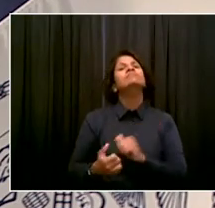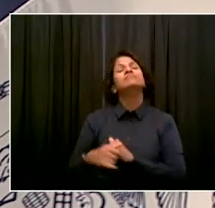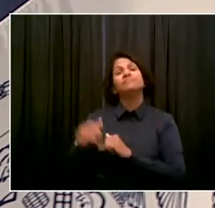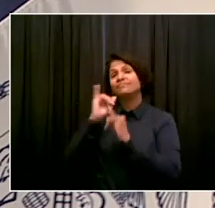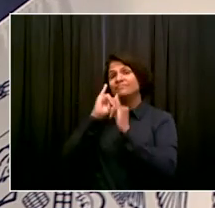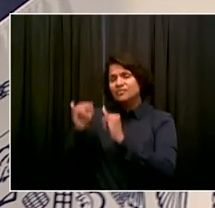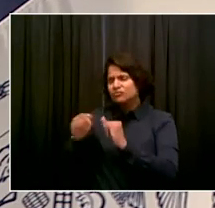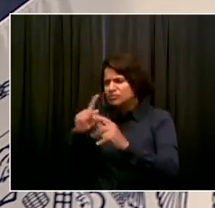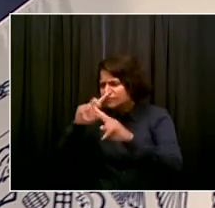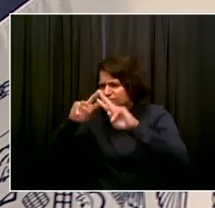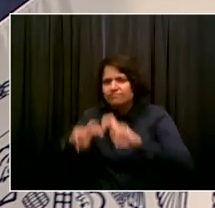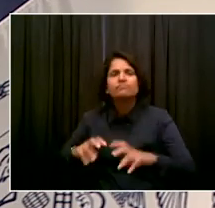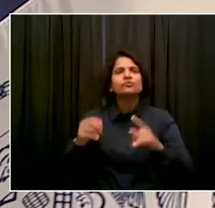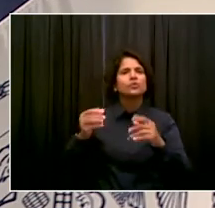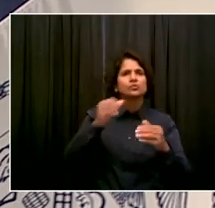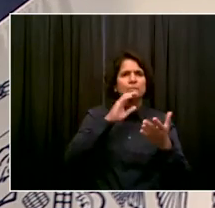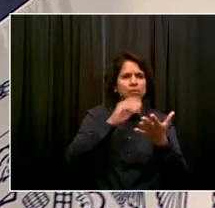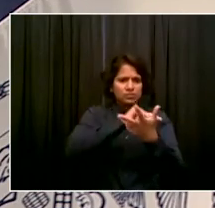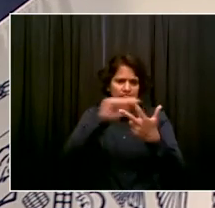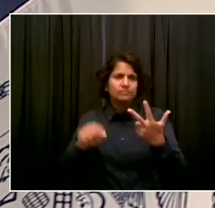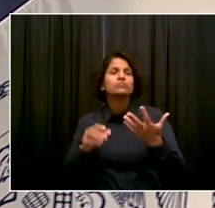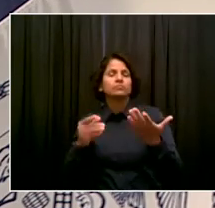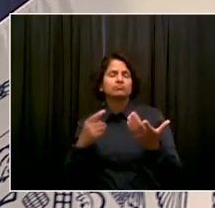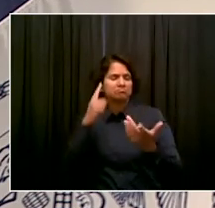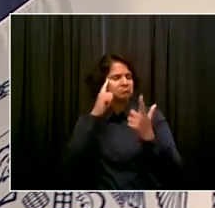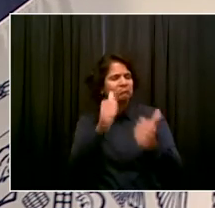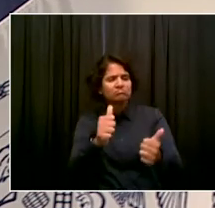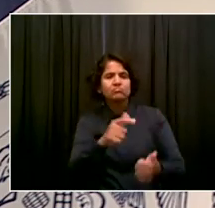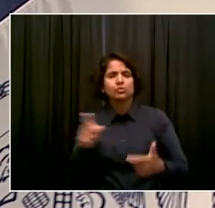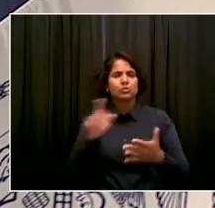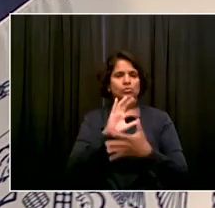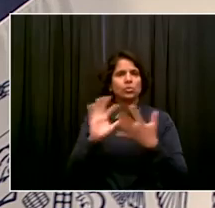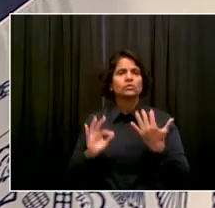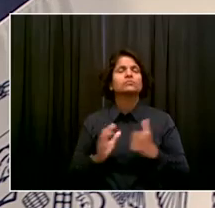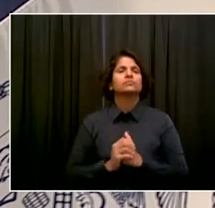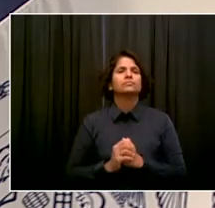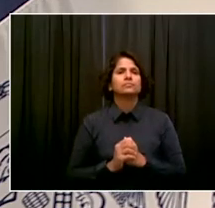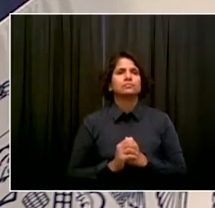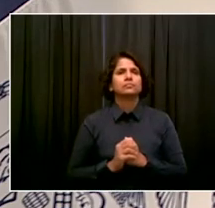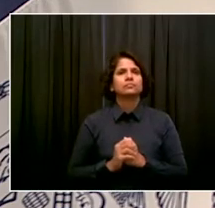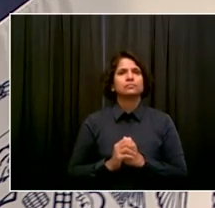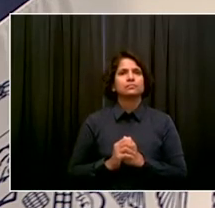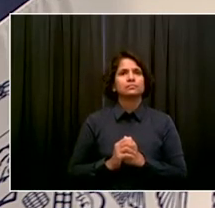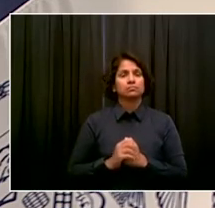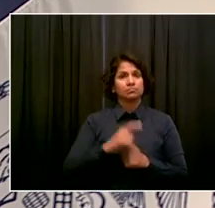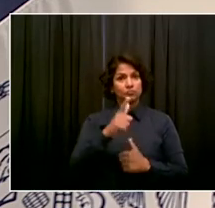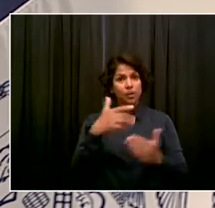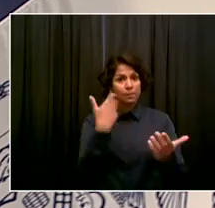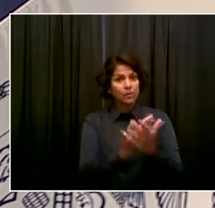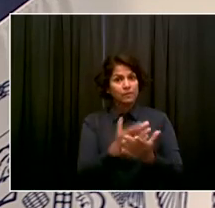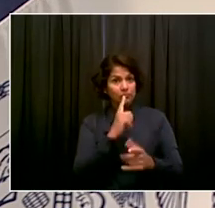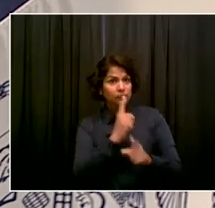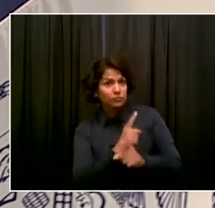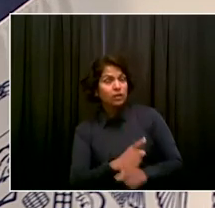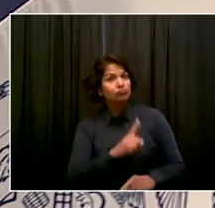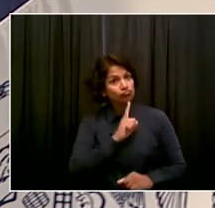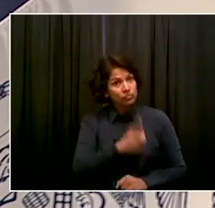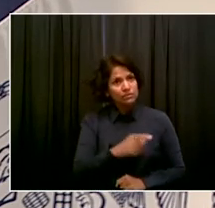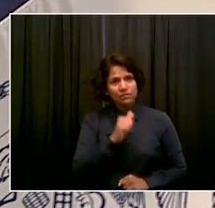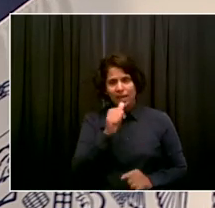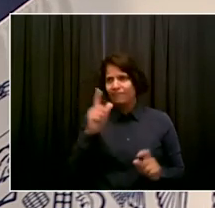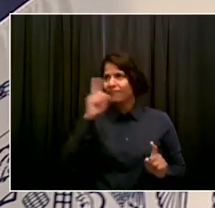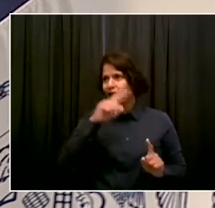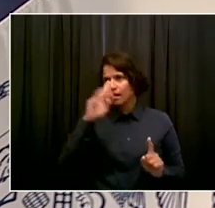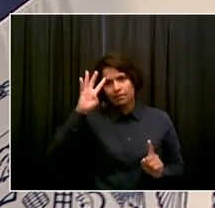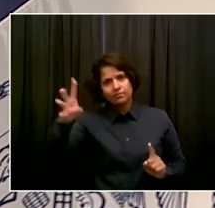fitness, et cetera. So long as that proof is accurate and real, wherever it comes from, that's what they'll need to show.